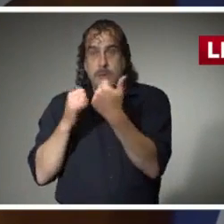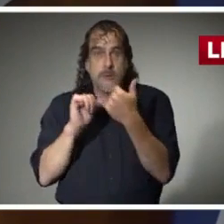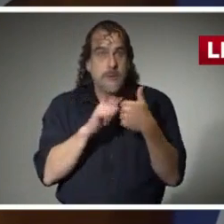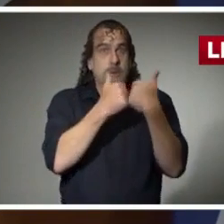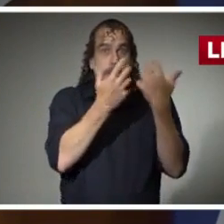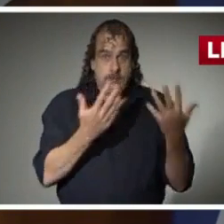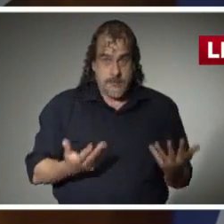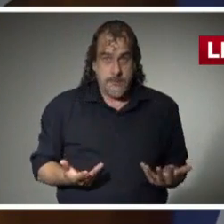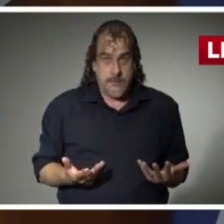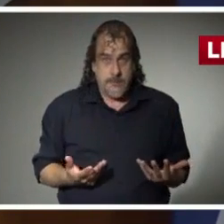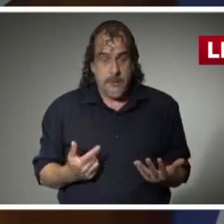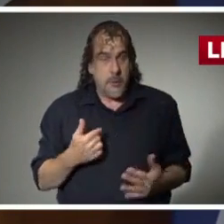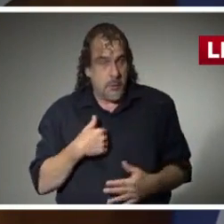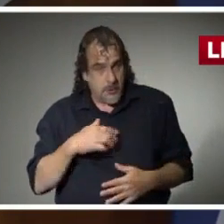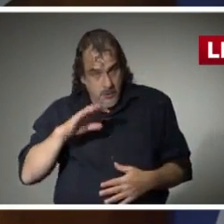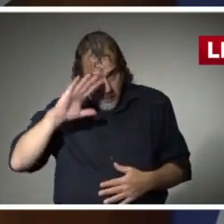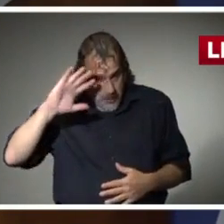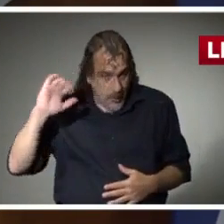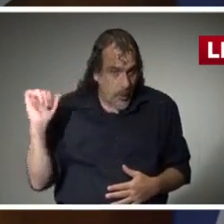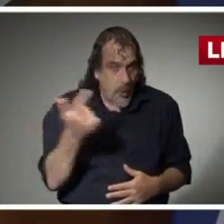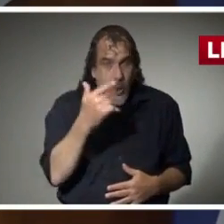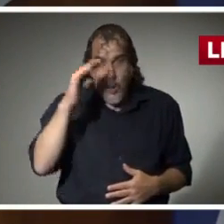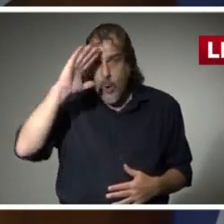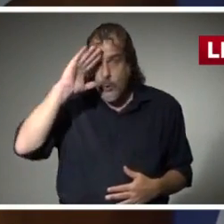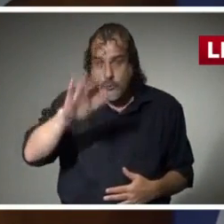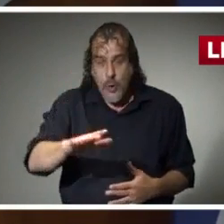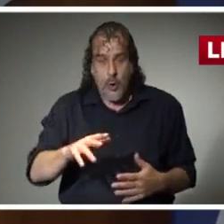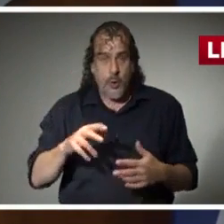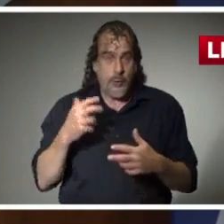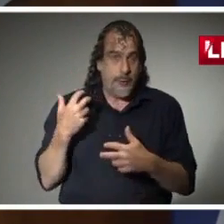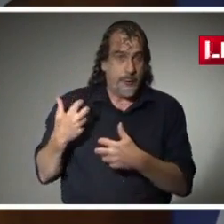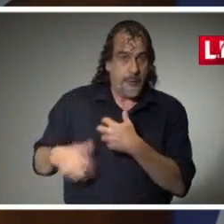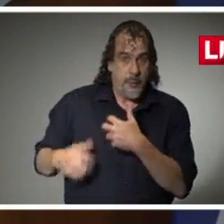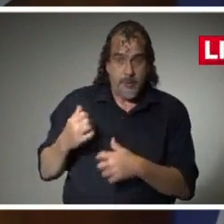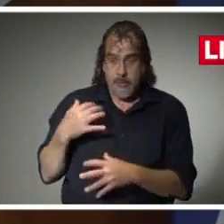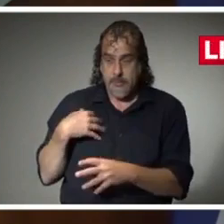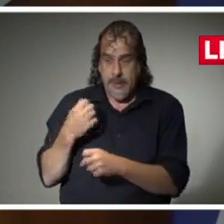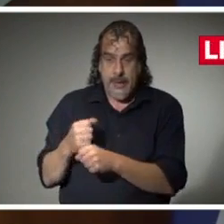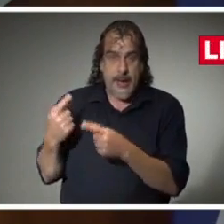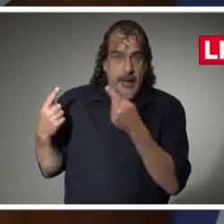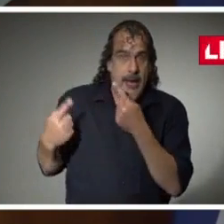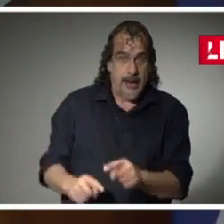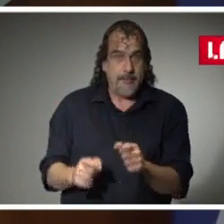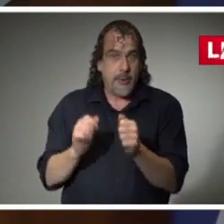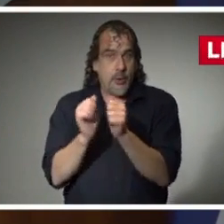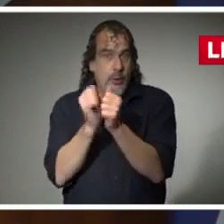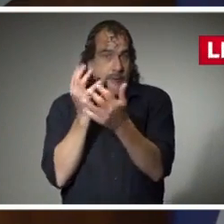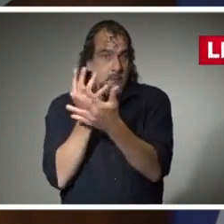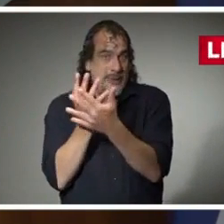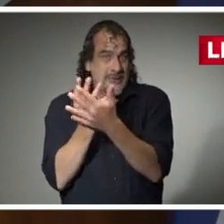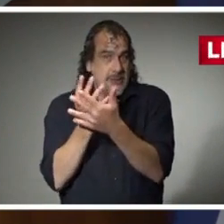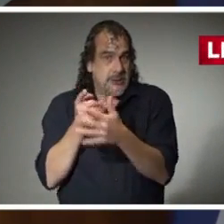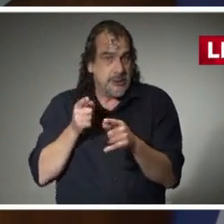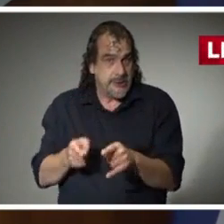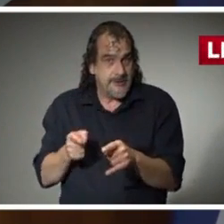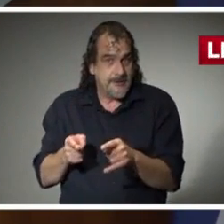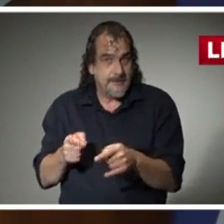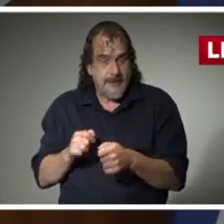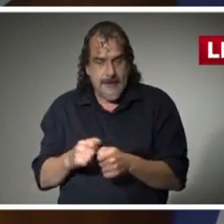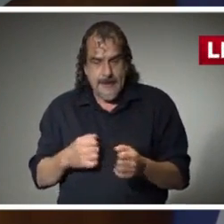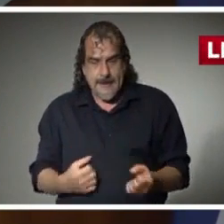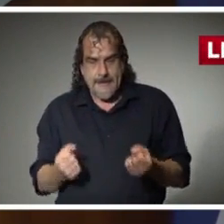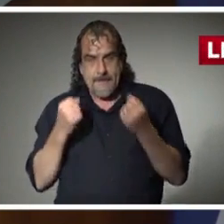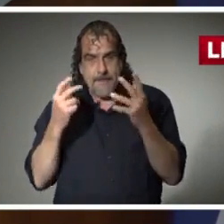We are all aware of the crisis that we inherited. And I can't tell you how many